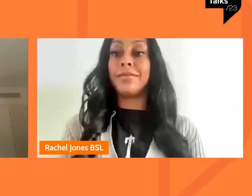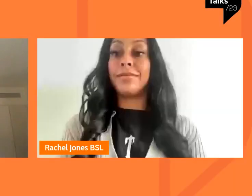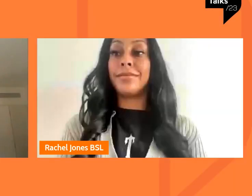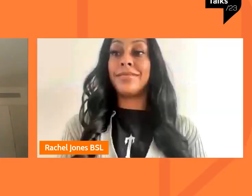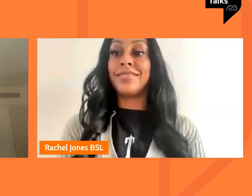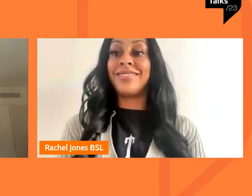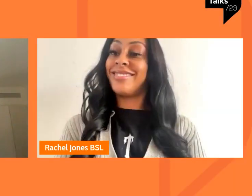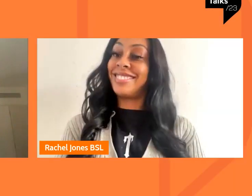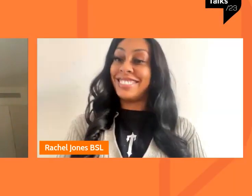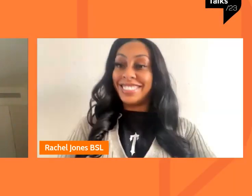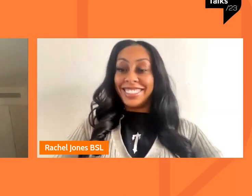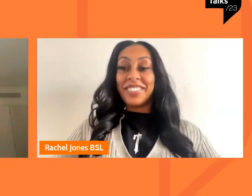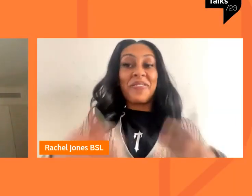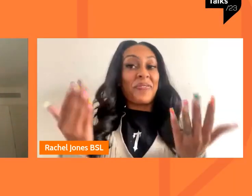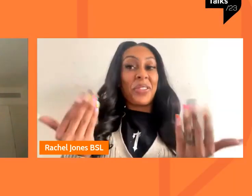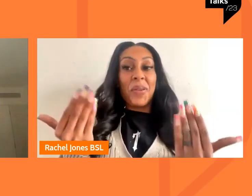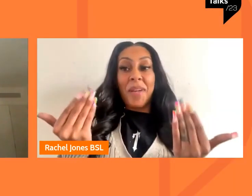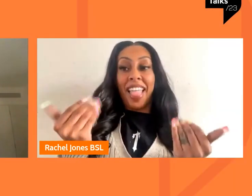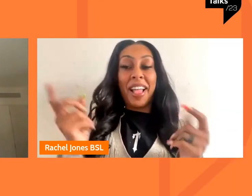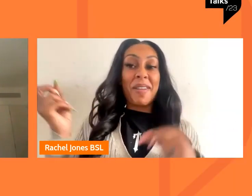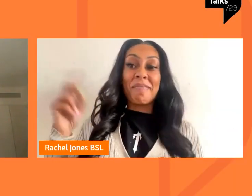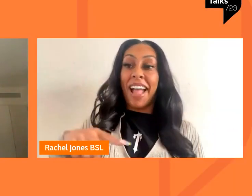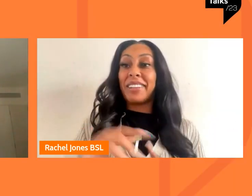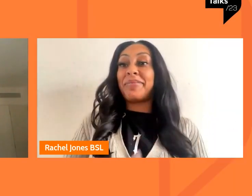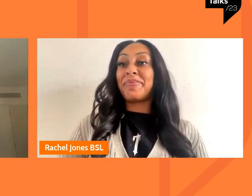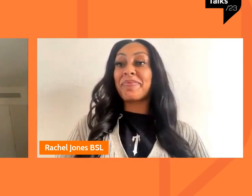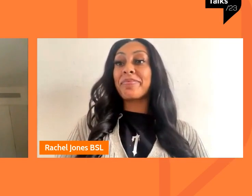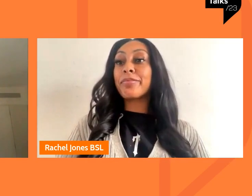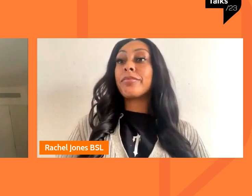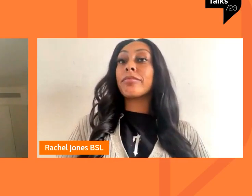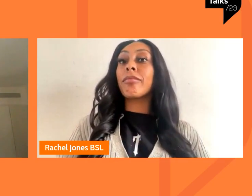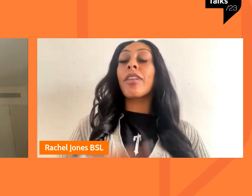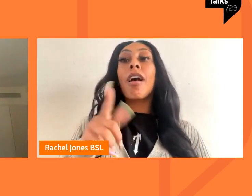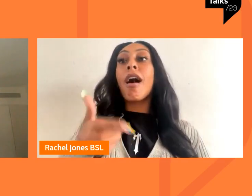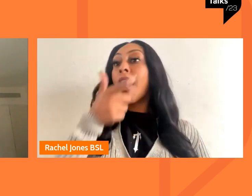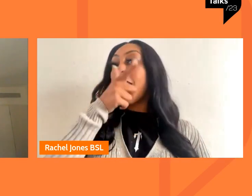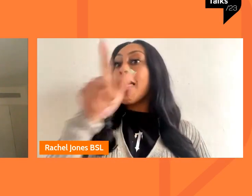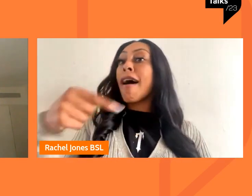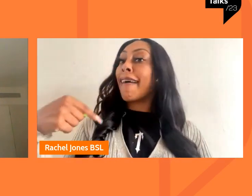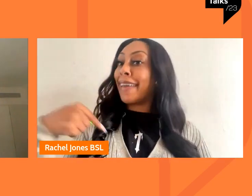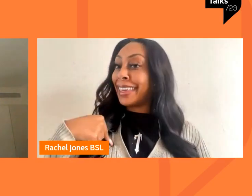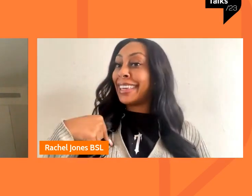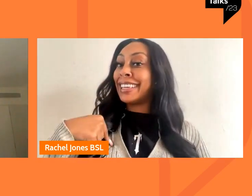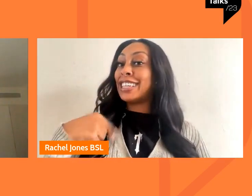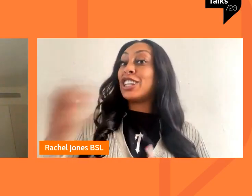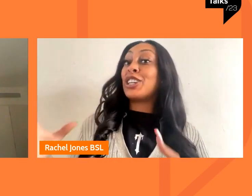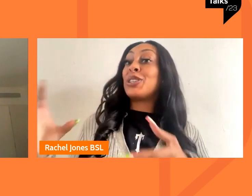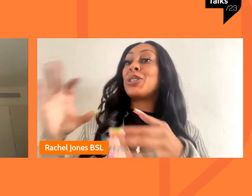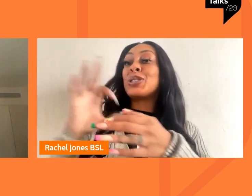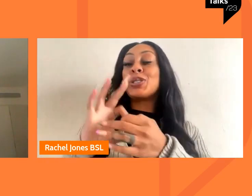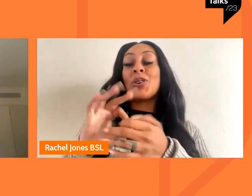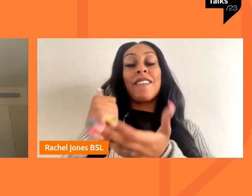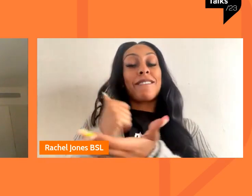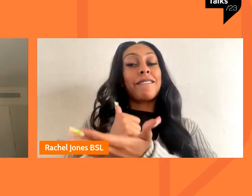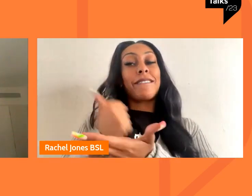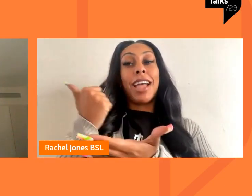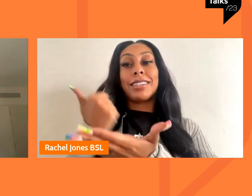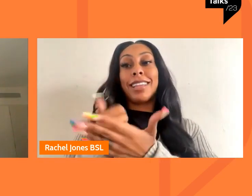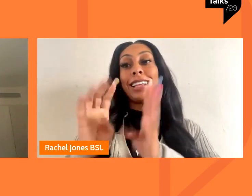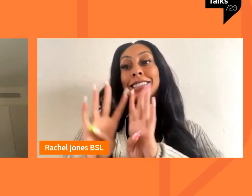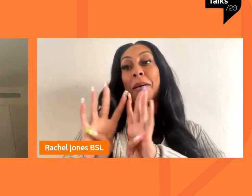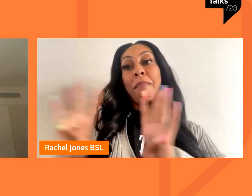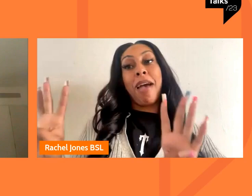uh welcome back and uh we're very fortunate now to be joined by a fantastic panel of speakers